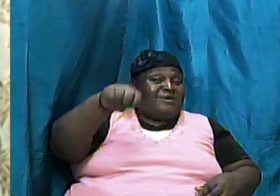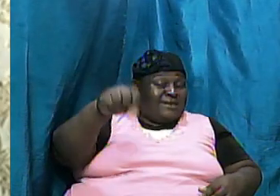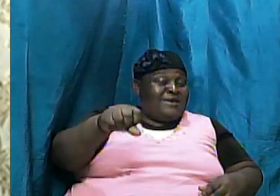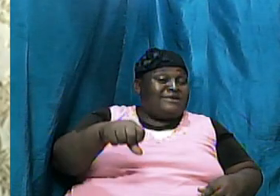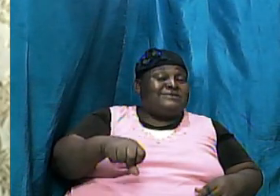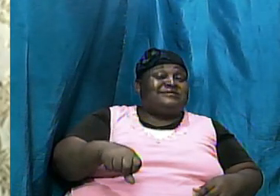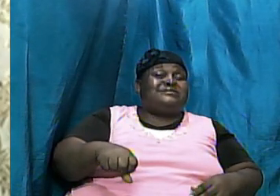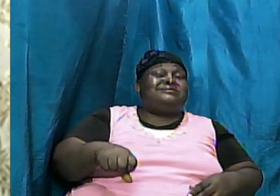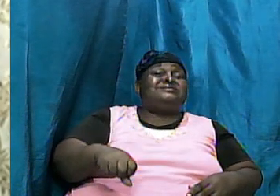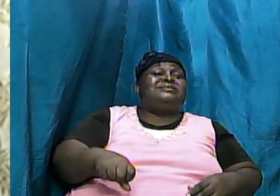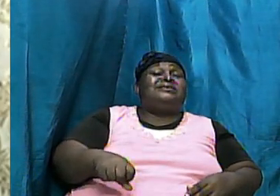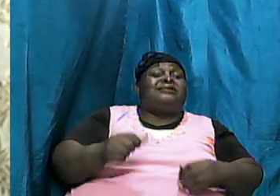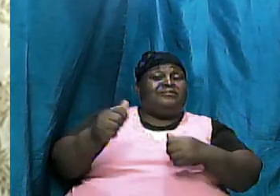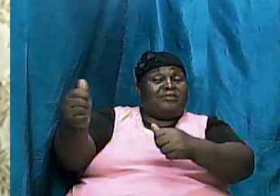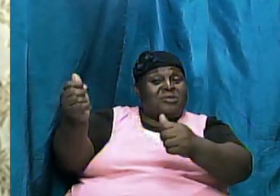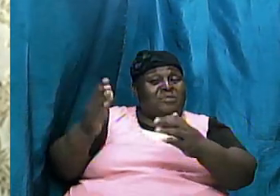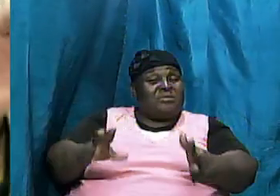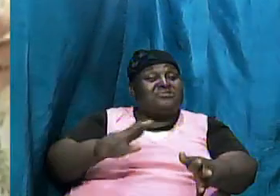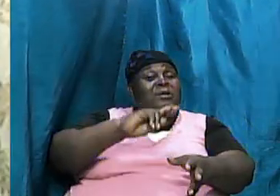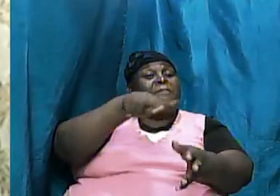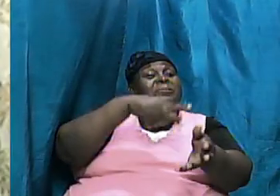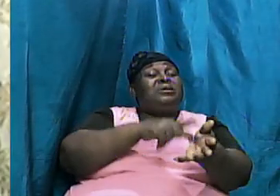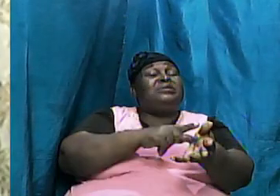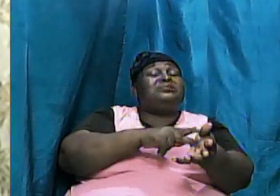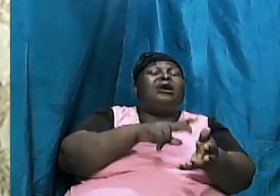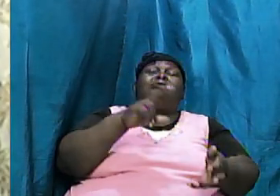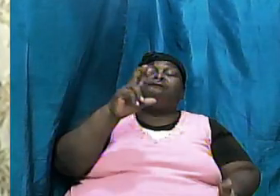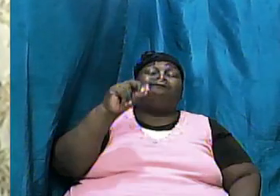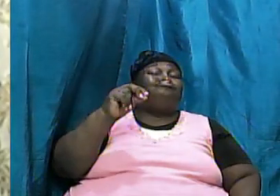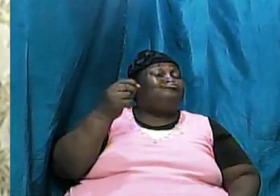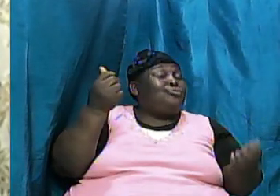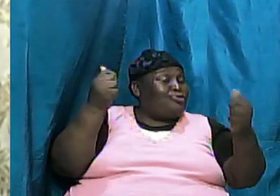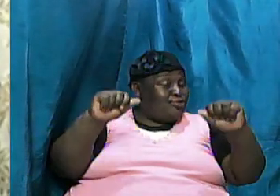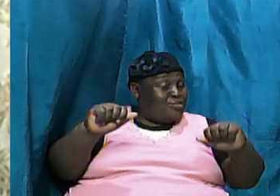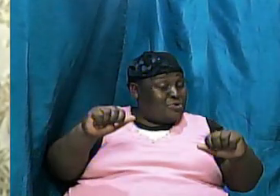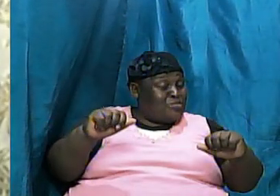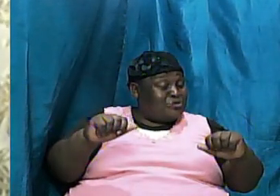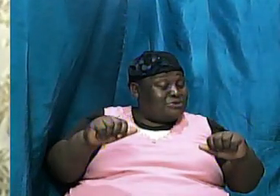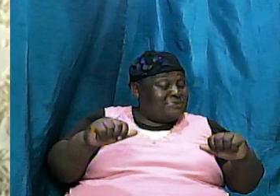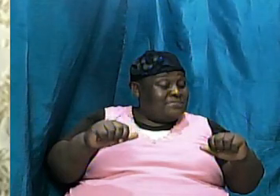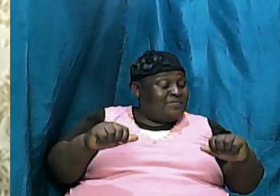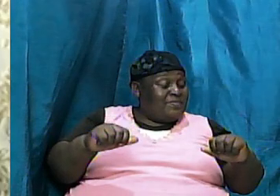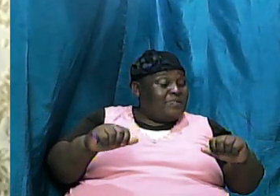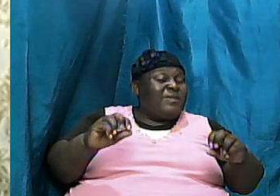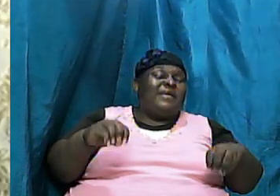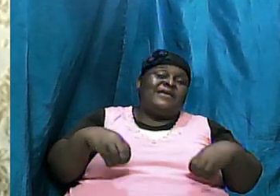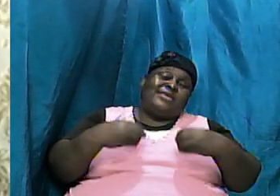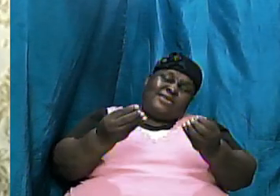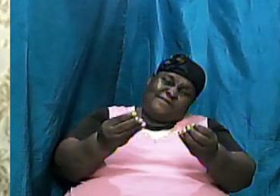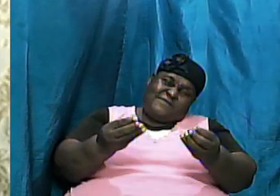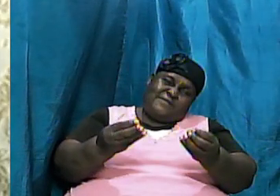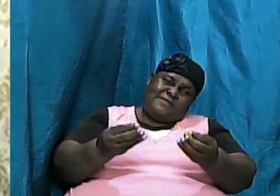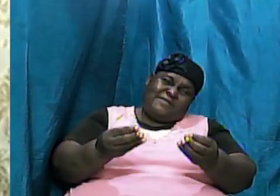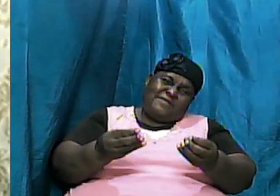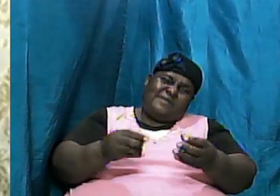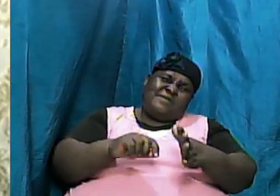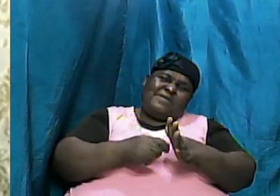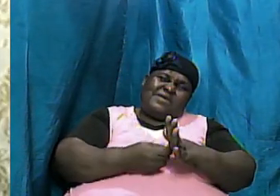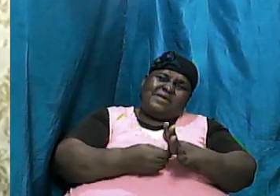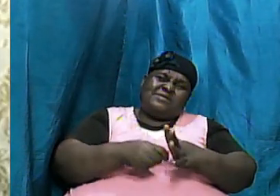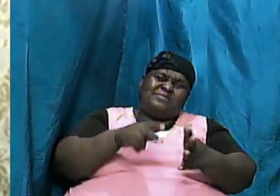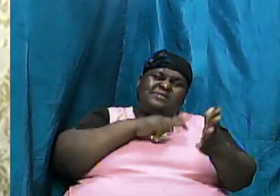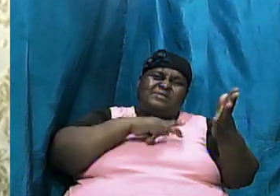Peter himself who no doubt was the one based on scripture that was given the keys to the kingdom he was the